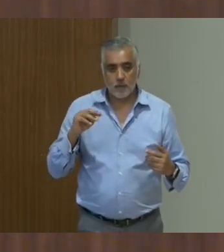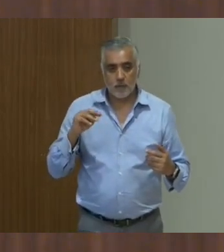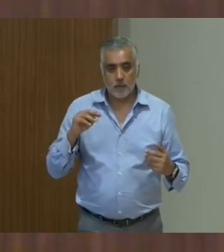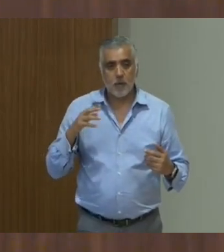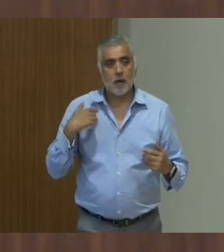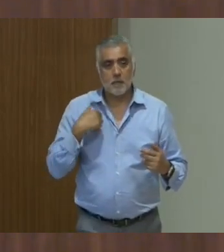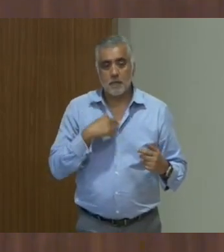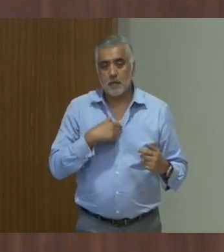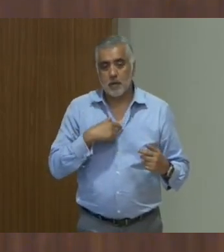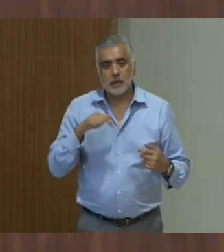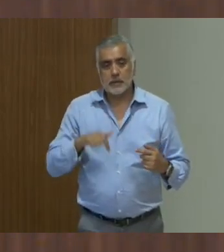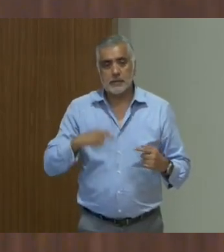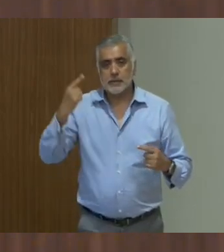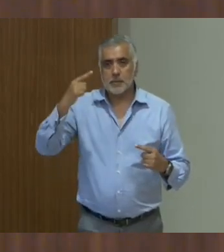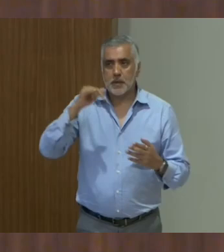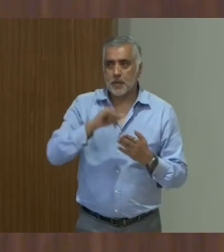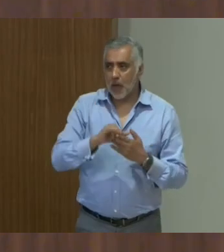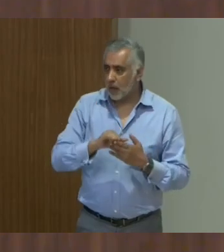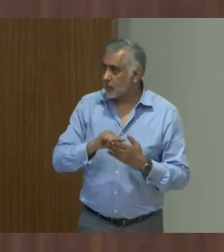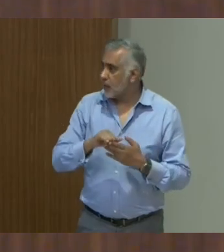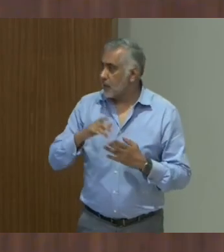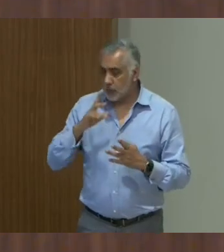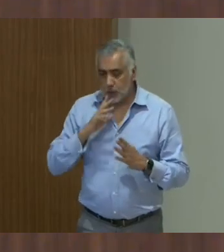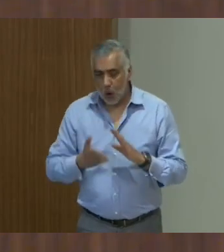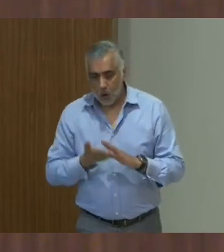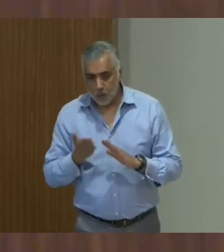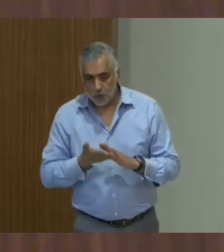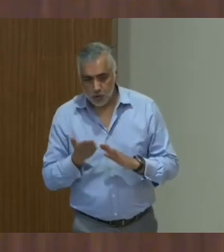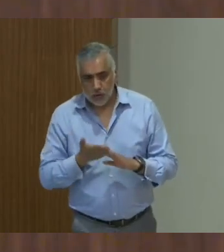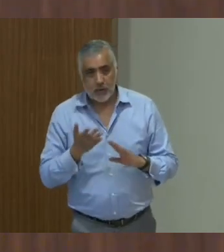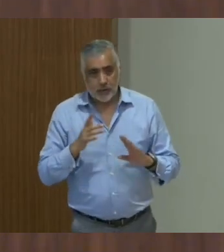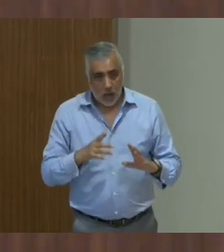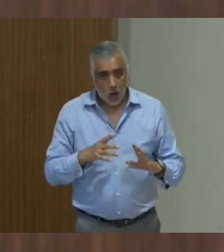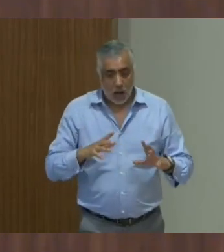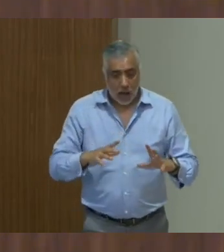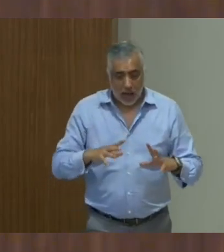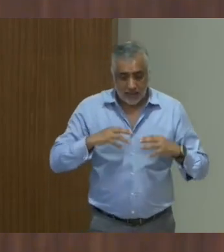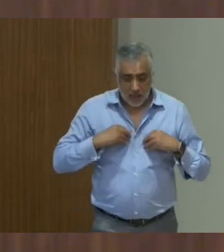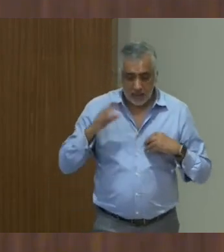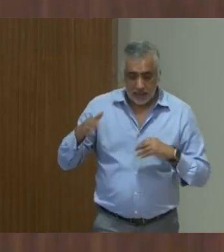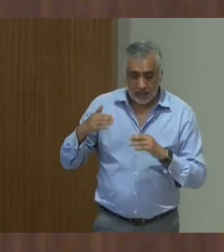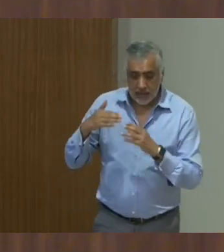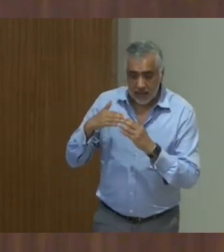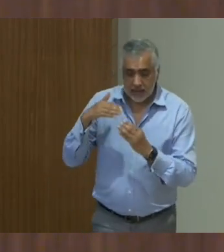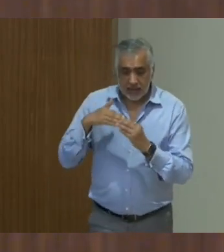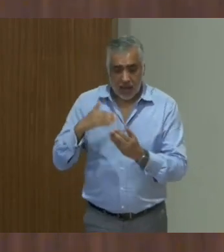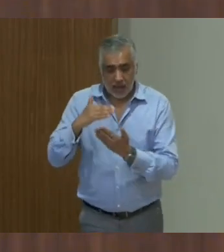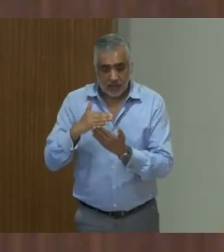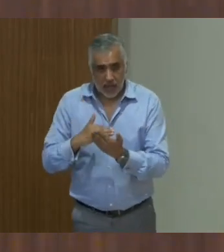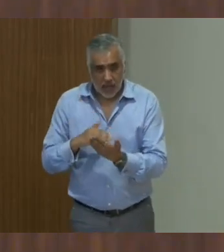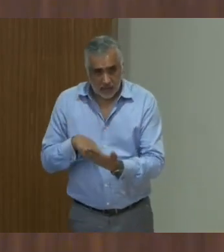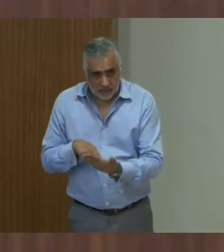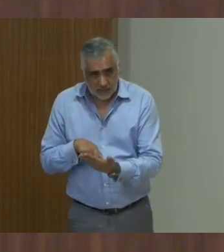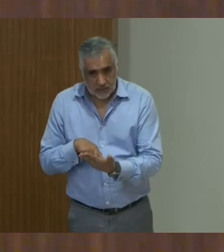of truth, this is something that we saw in operation. So the process of drafting the guidelines was therefore fraught with struggles